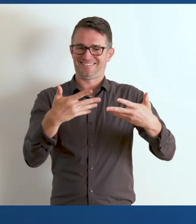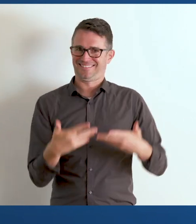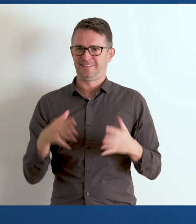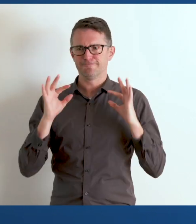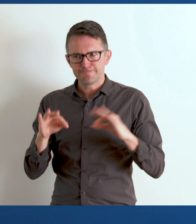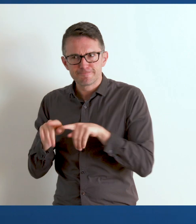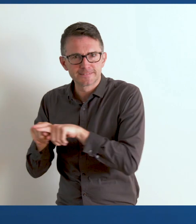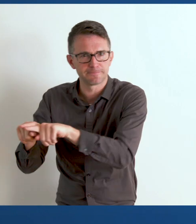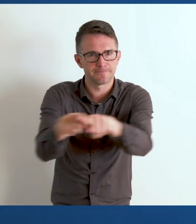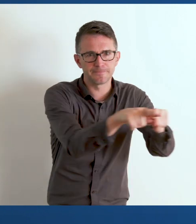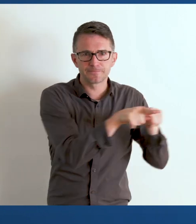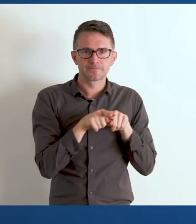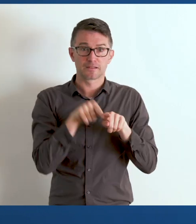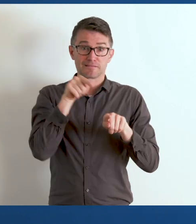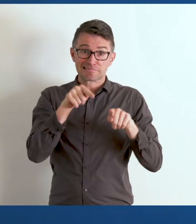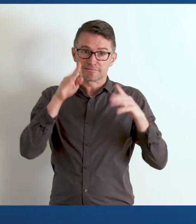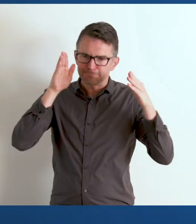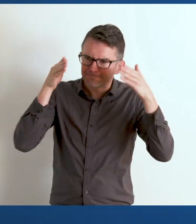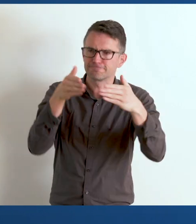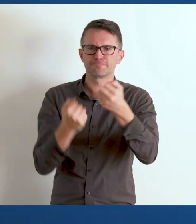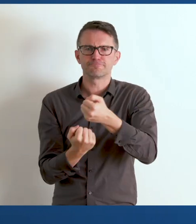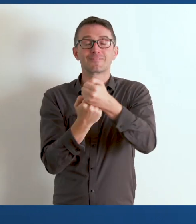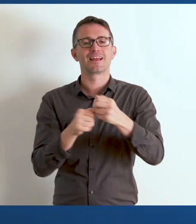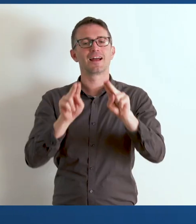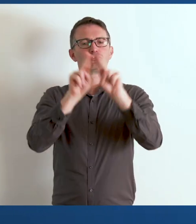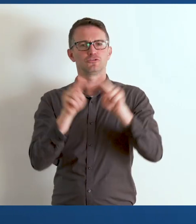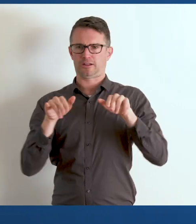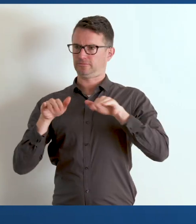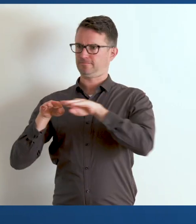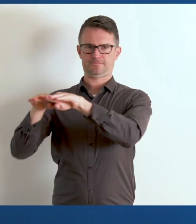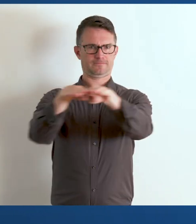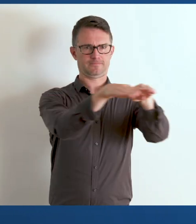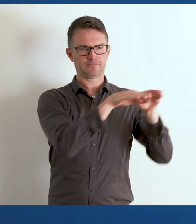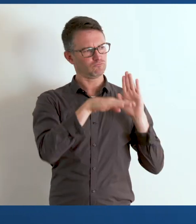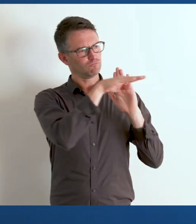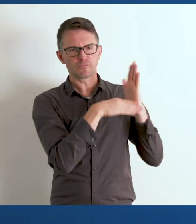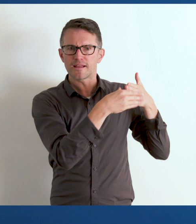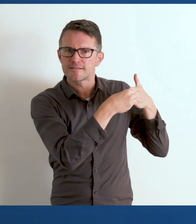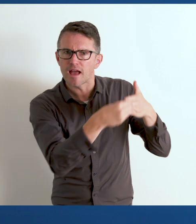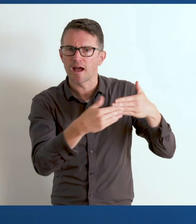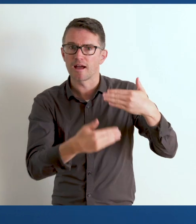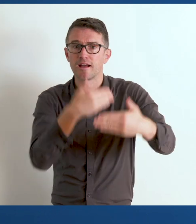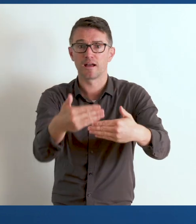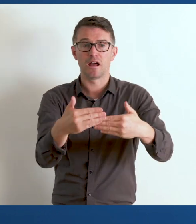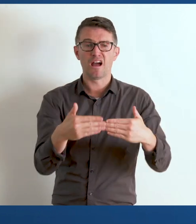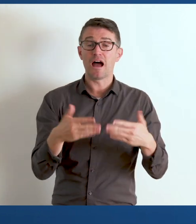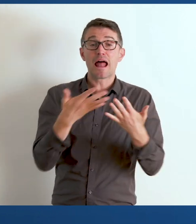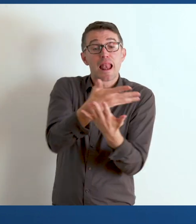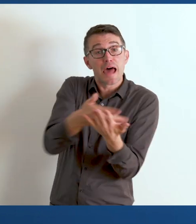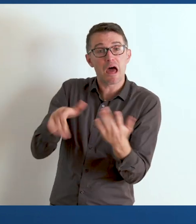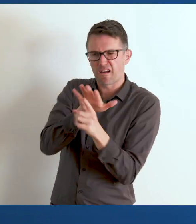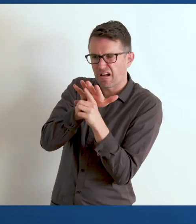based on tools that reflect international definitions and standards, and do not use stigmatizing or